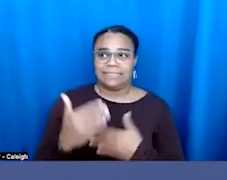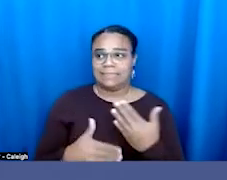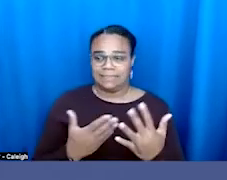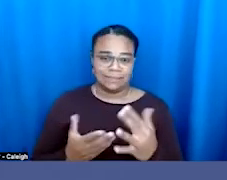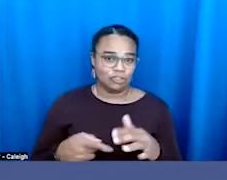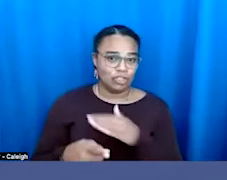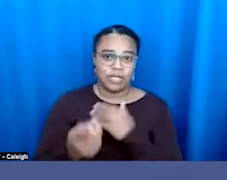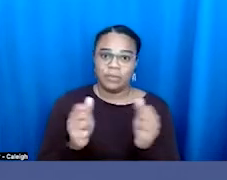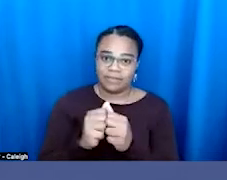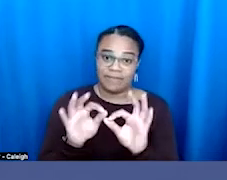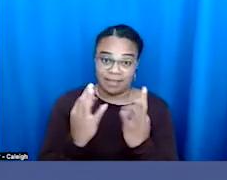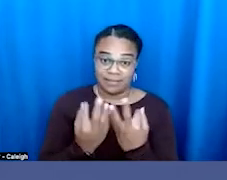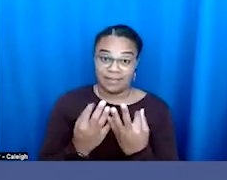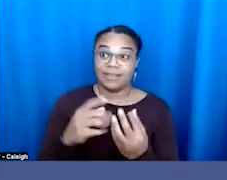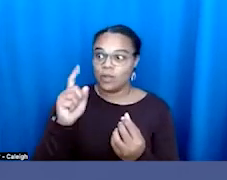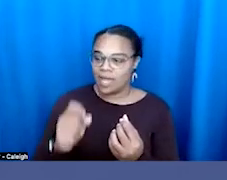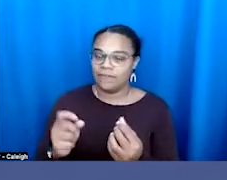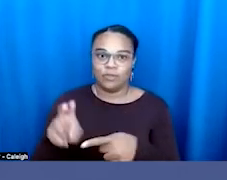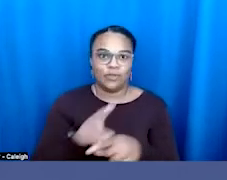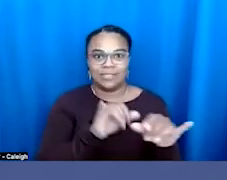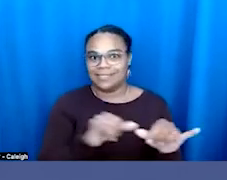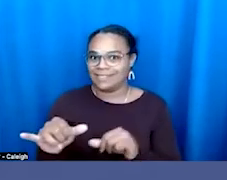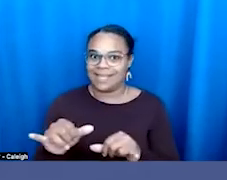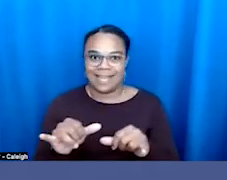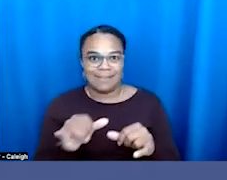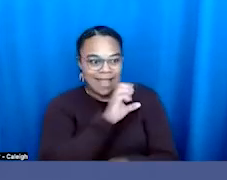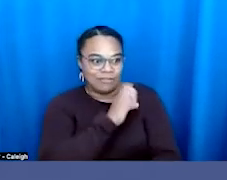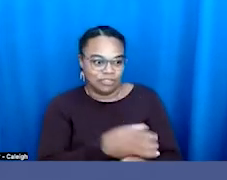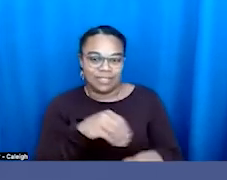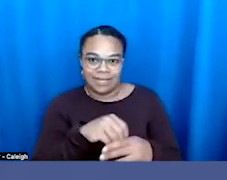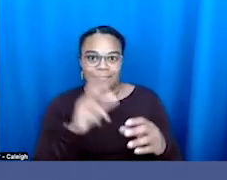we got to bring that same energy into the political realm as well.